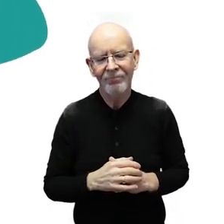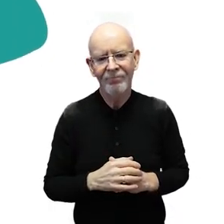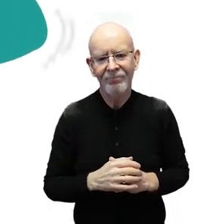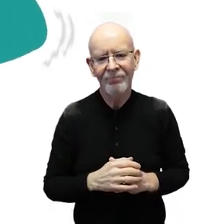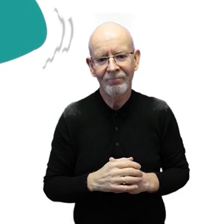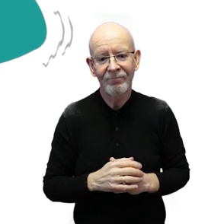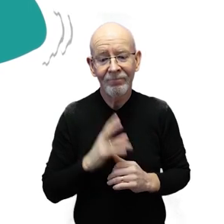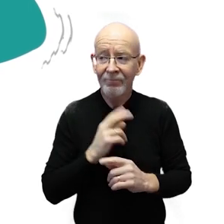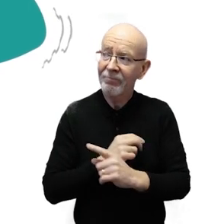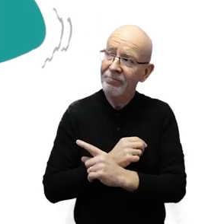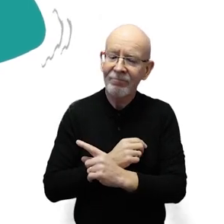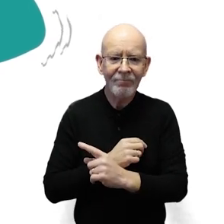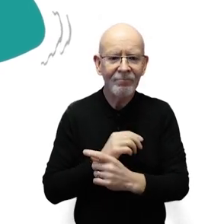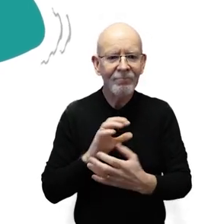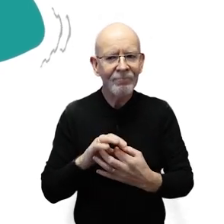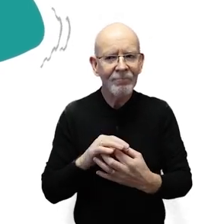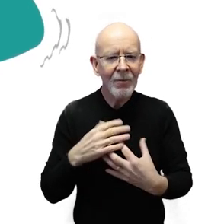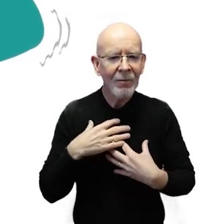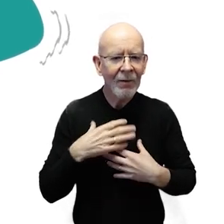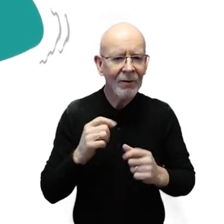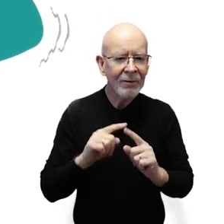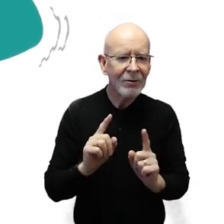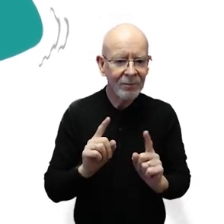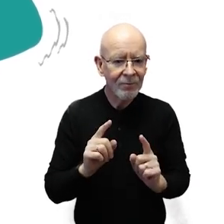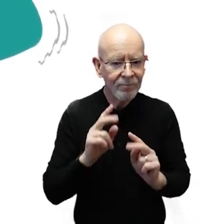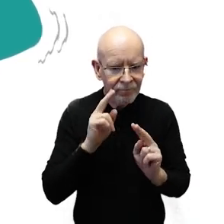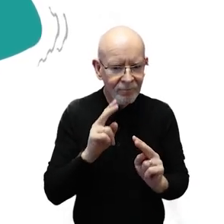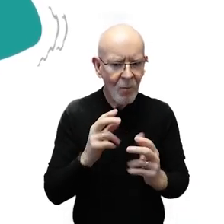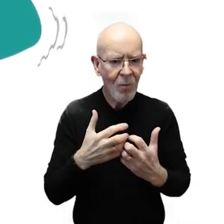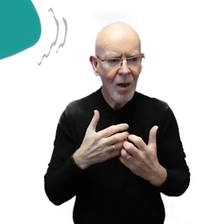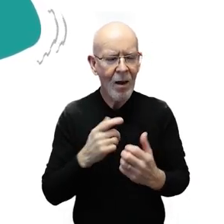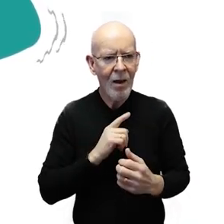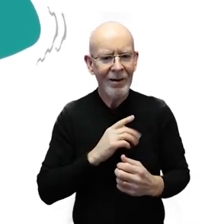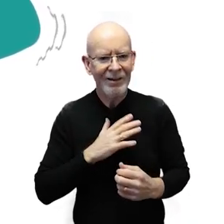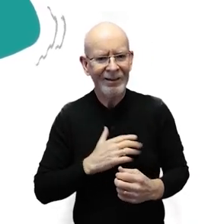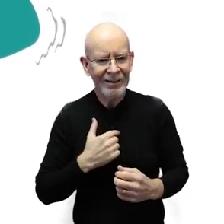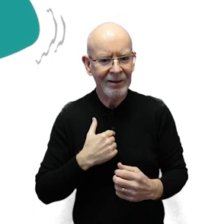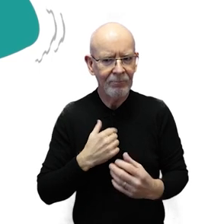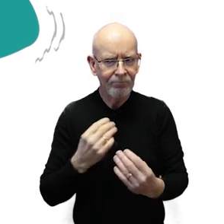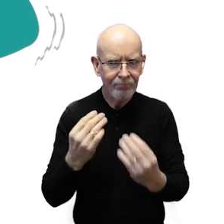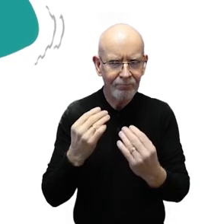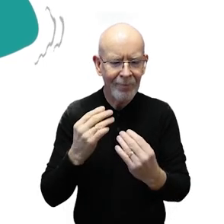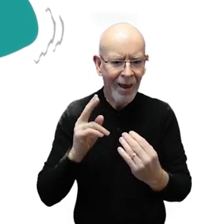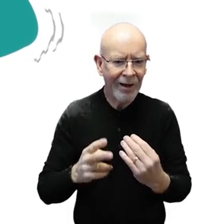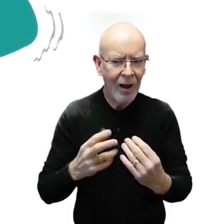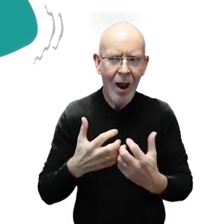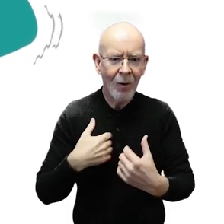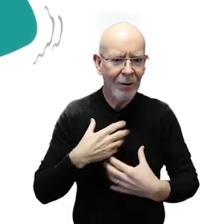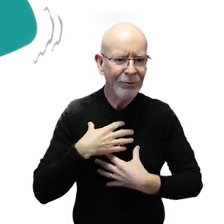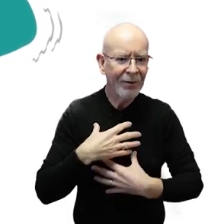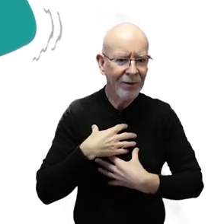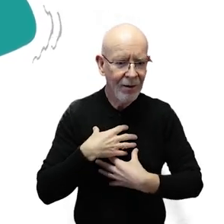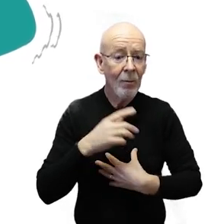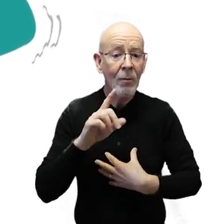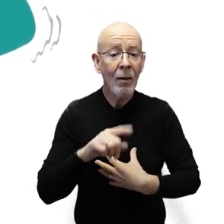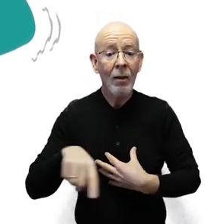The cost of breathing. And to put it further into perspective as to why we need to retrain our breathing, people